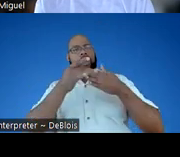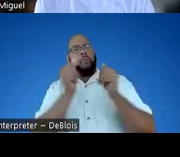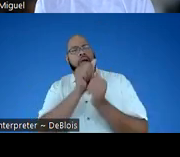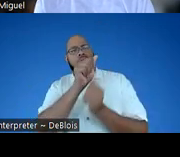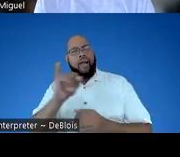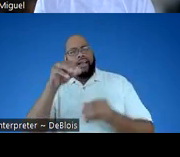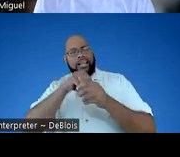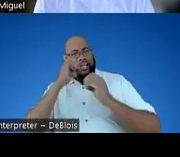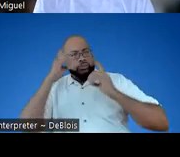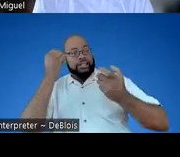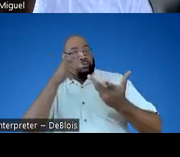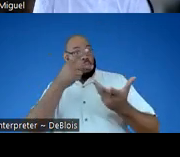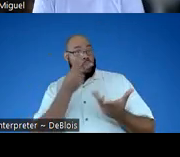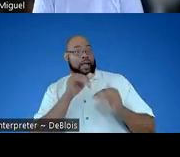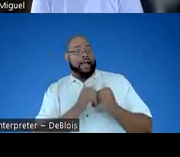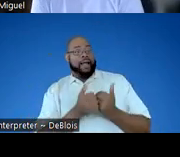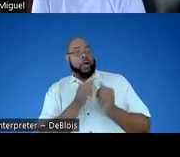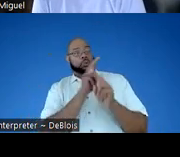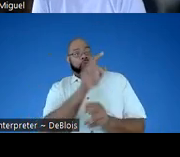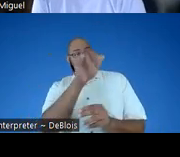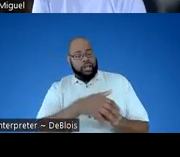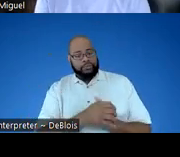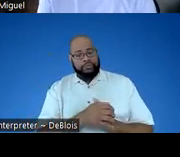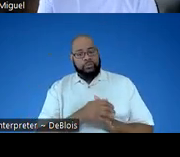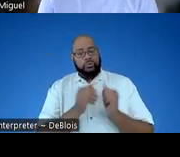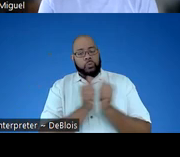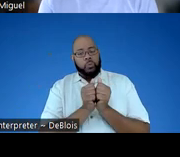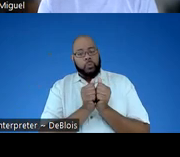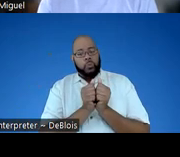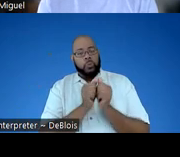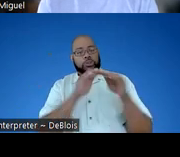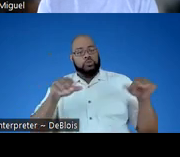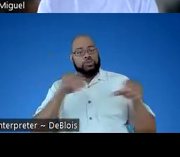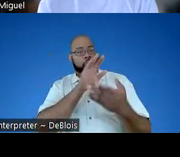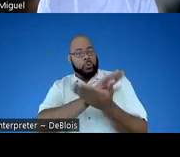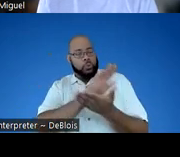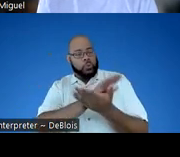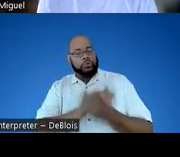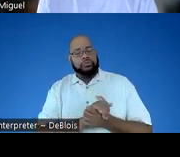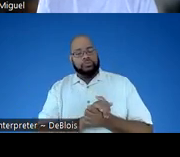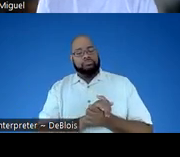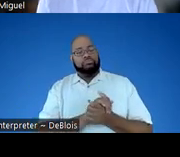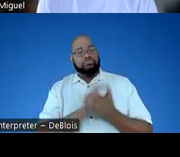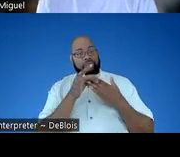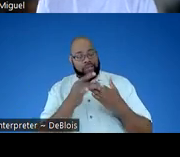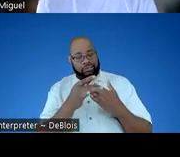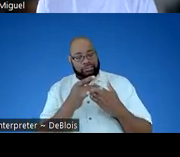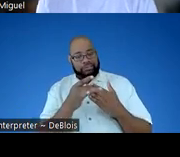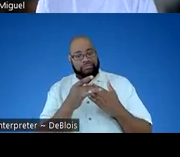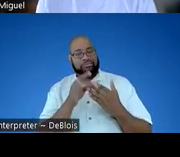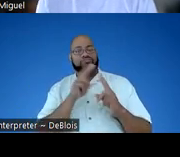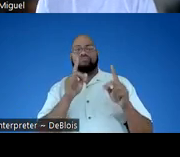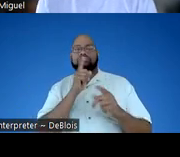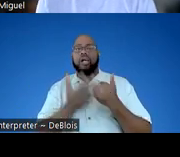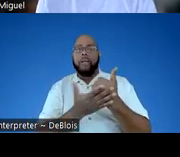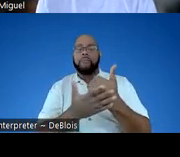education, so if you are looking at how to use it with children in schools, that guidance is pretty helpful.